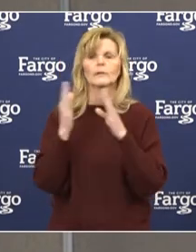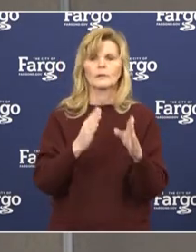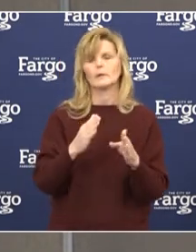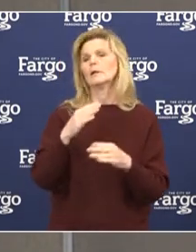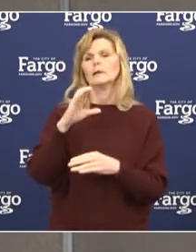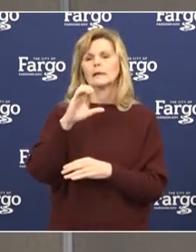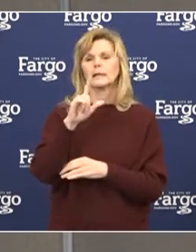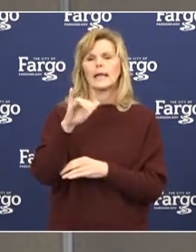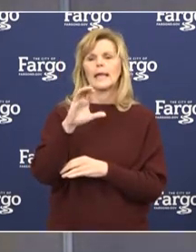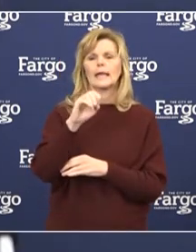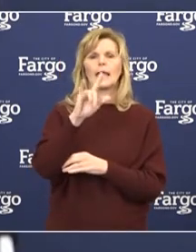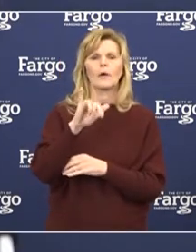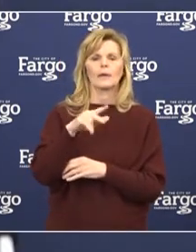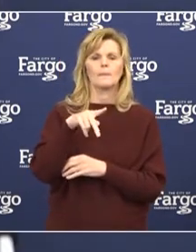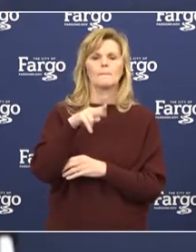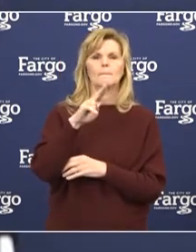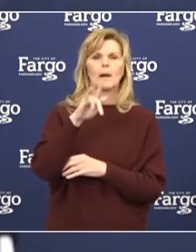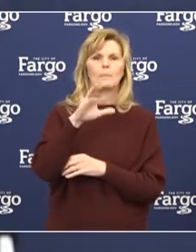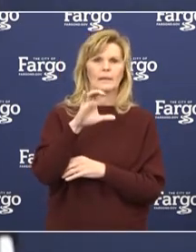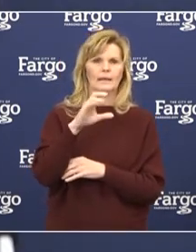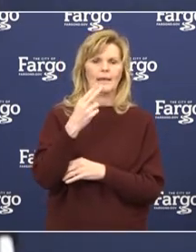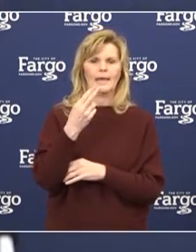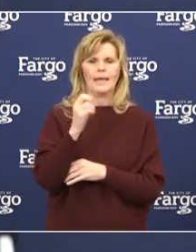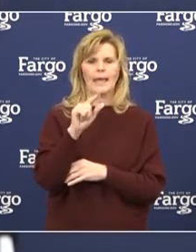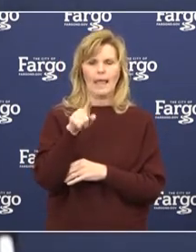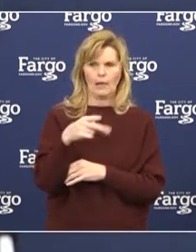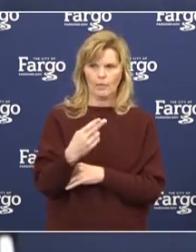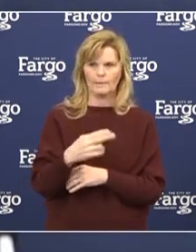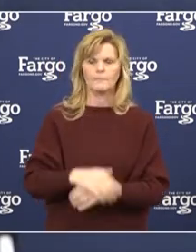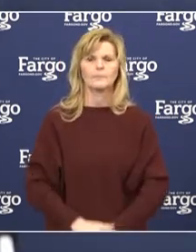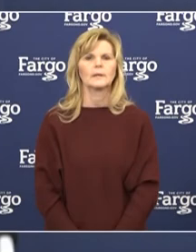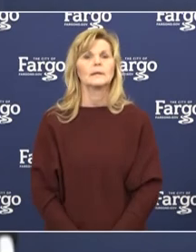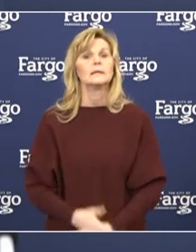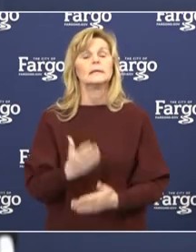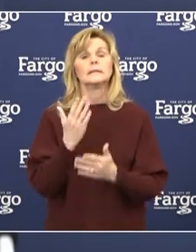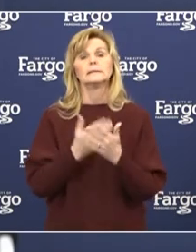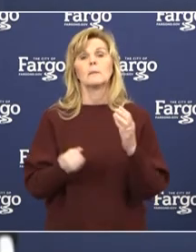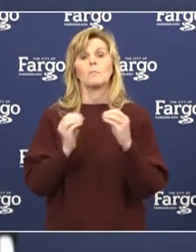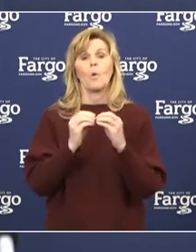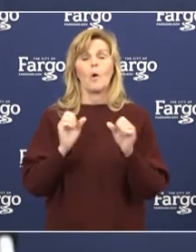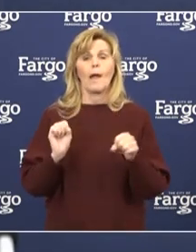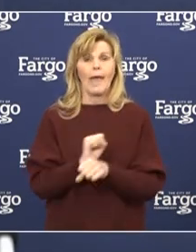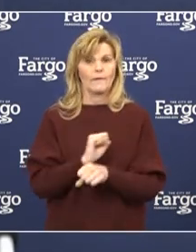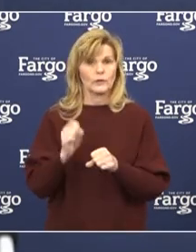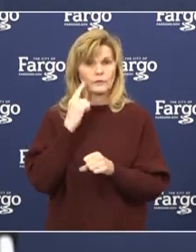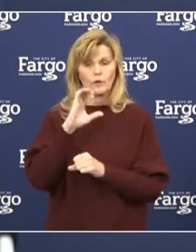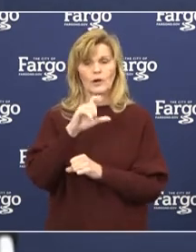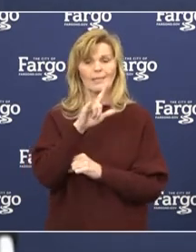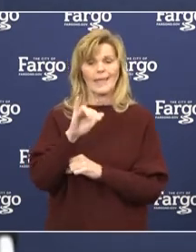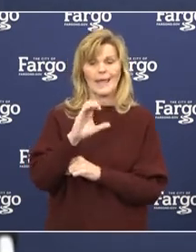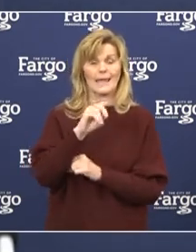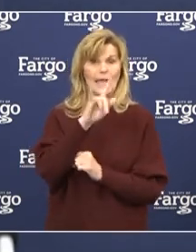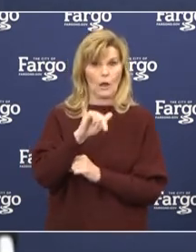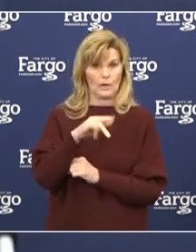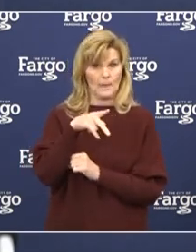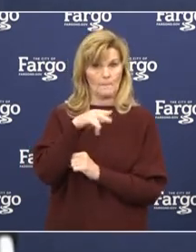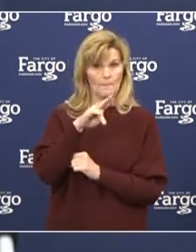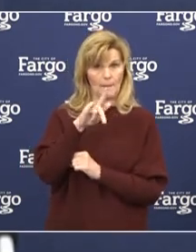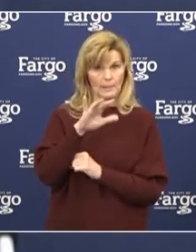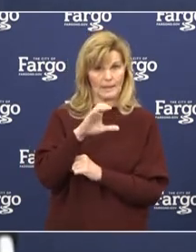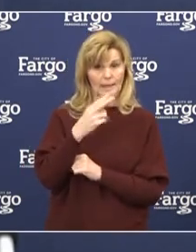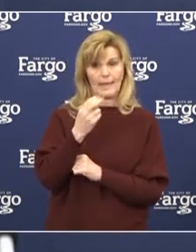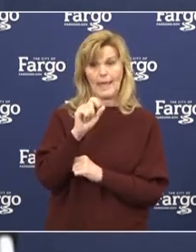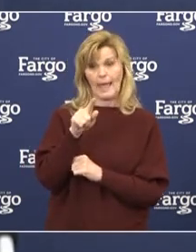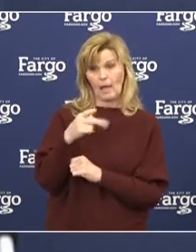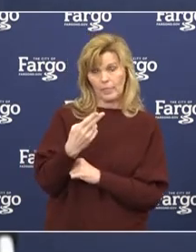McKay to speak. So thank you very much. Some additional efforts for Clay County Public Health. We are activating